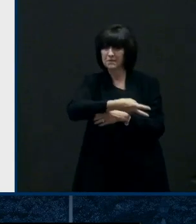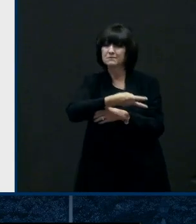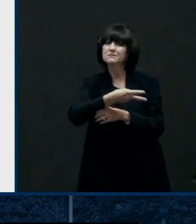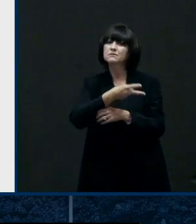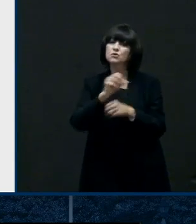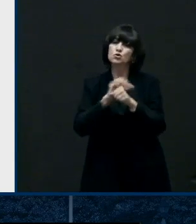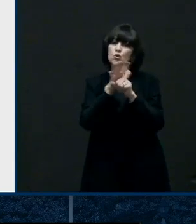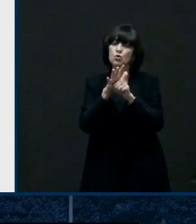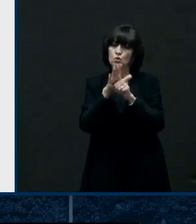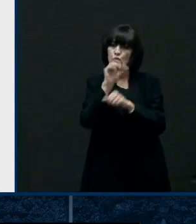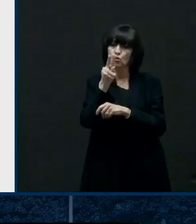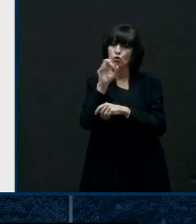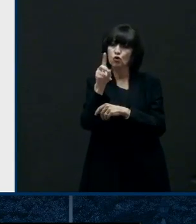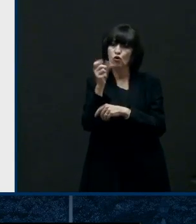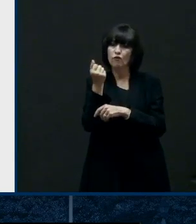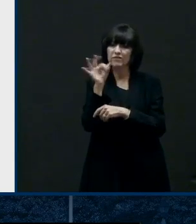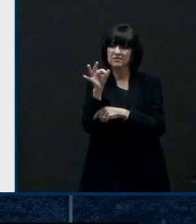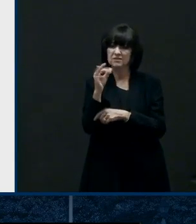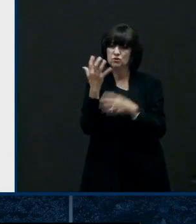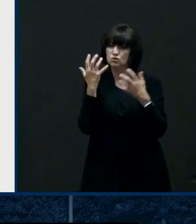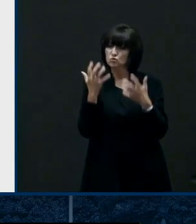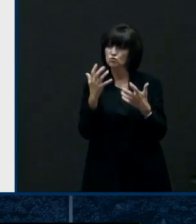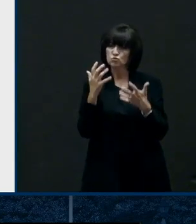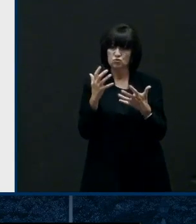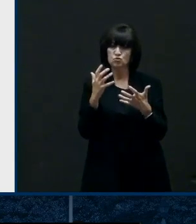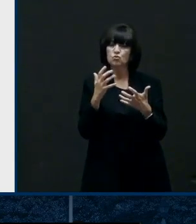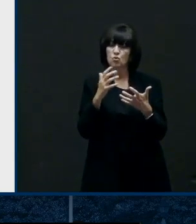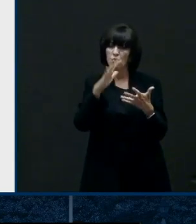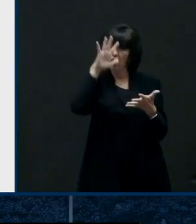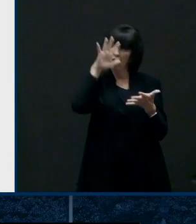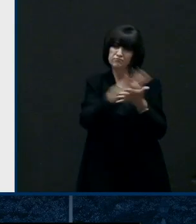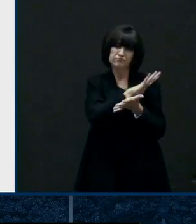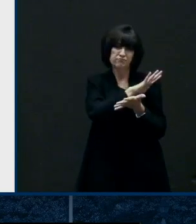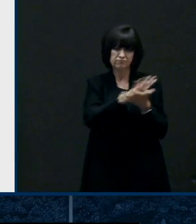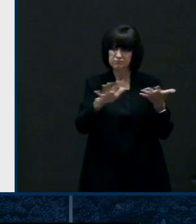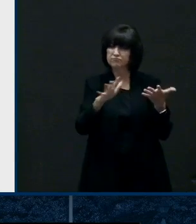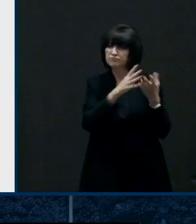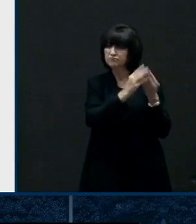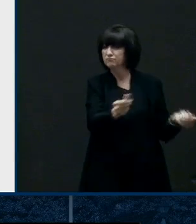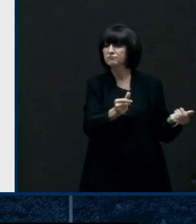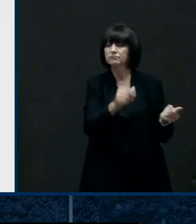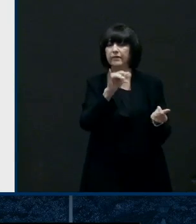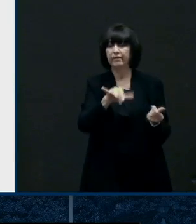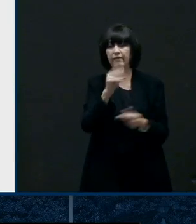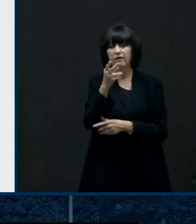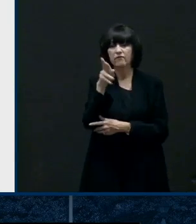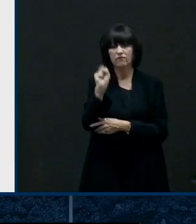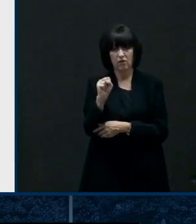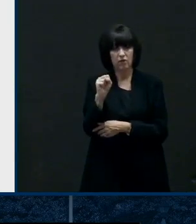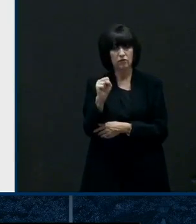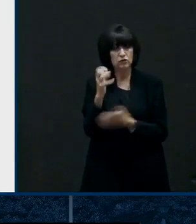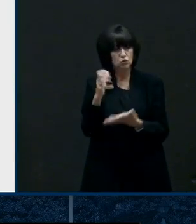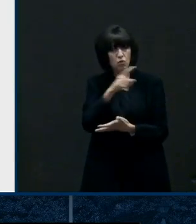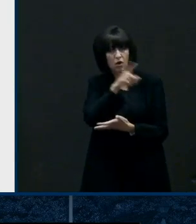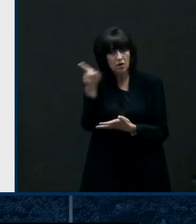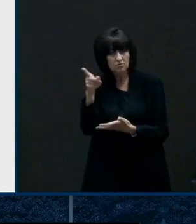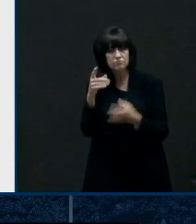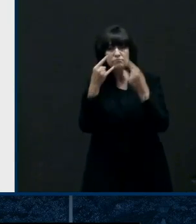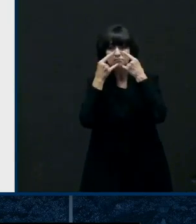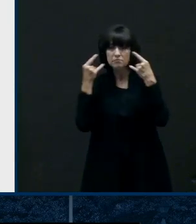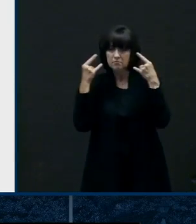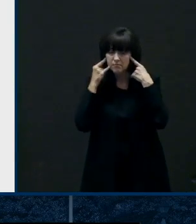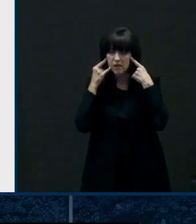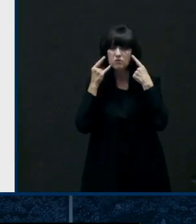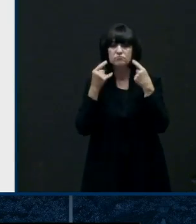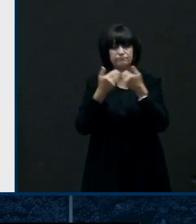say is for everybody to to help out by wearing a mask by practicing social distancing by following the